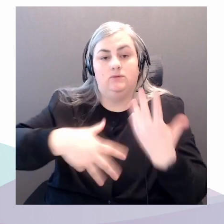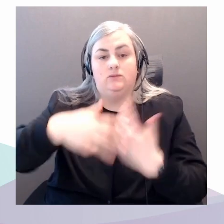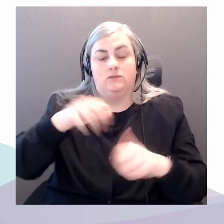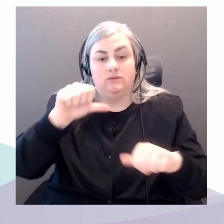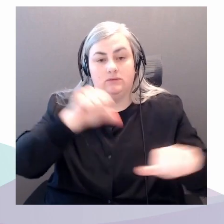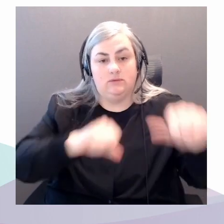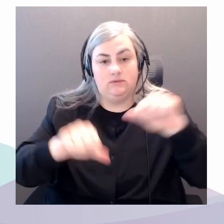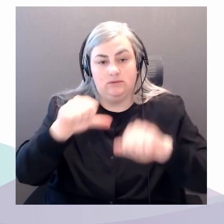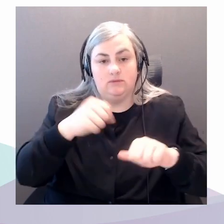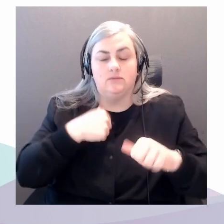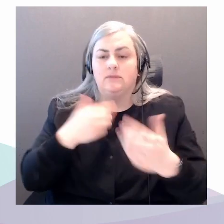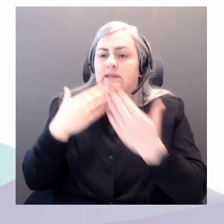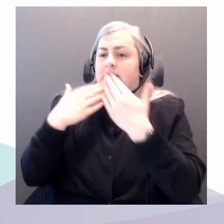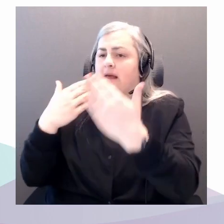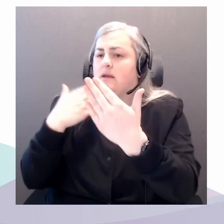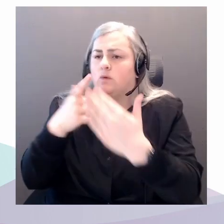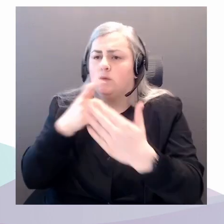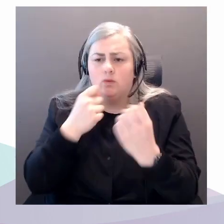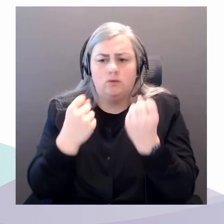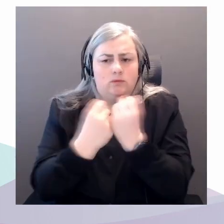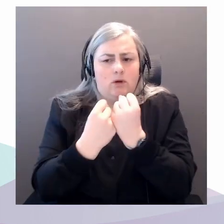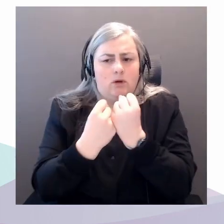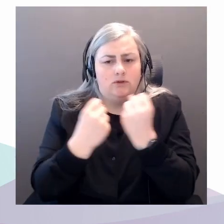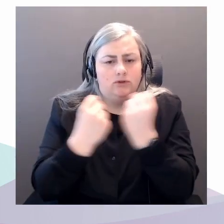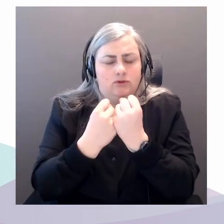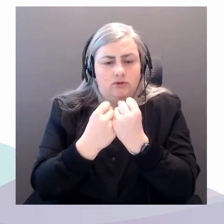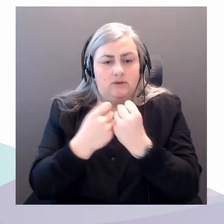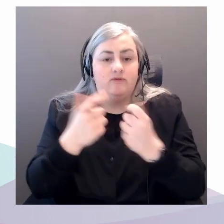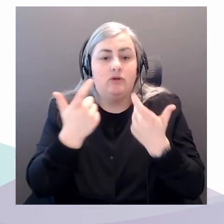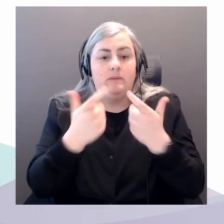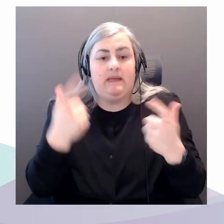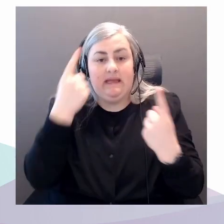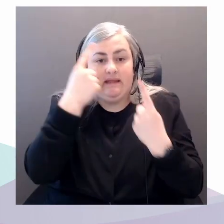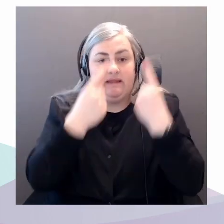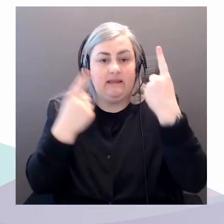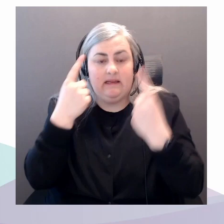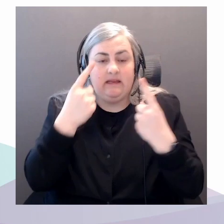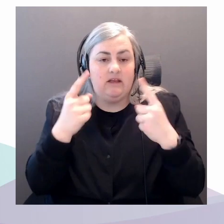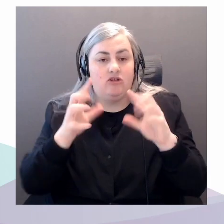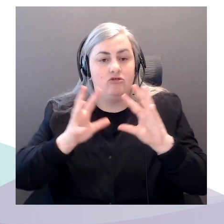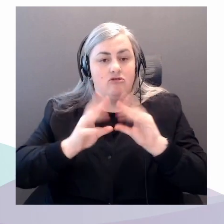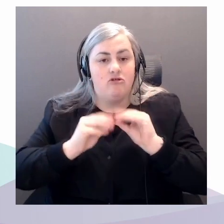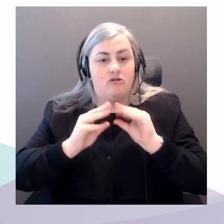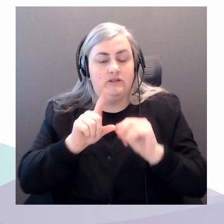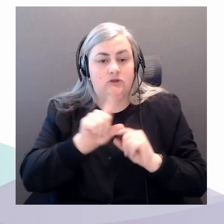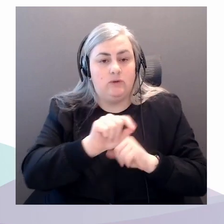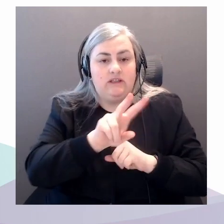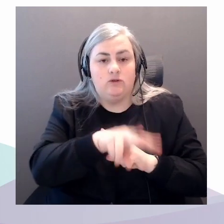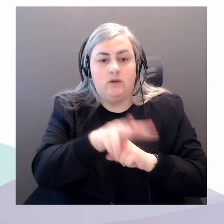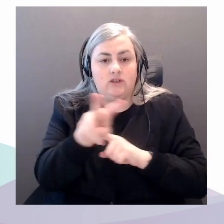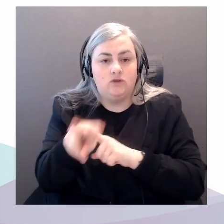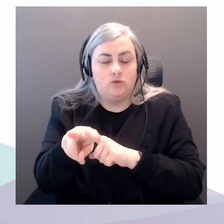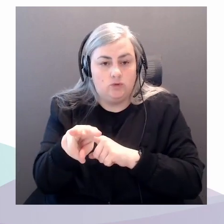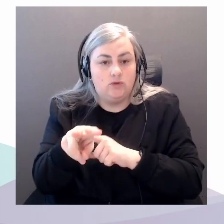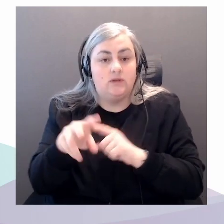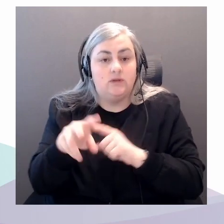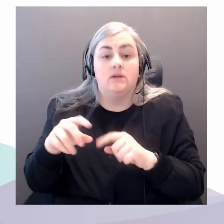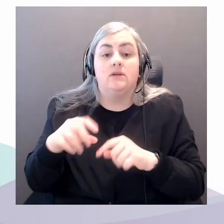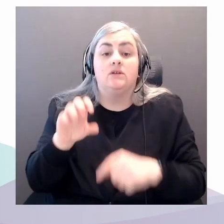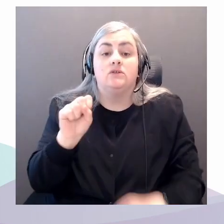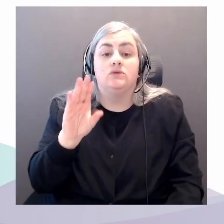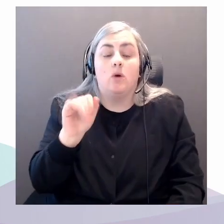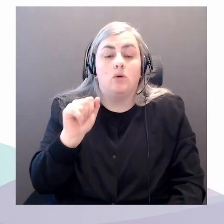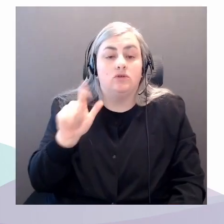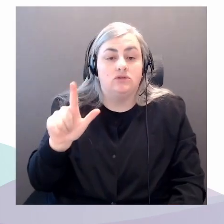Thinking at Congress 2022 series. Dr. Social Sciences and Humanities Research Council,